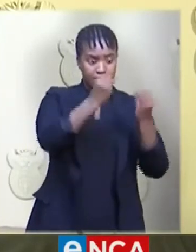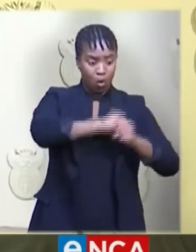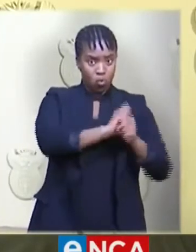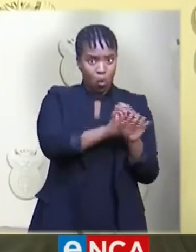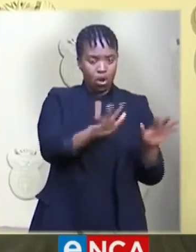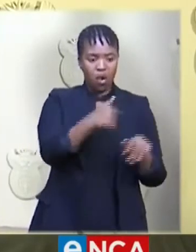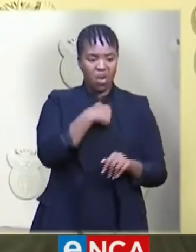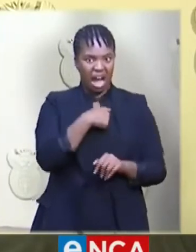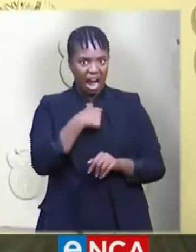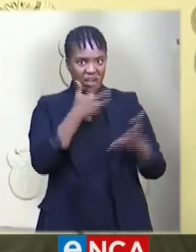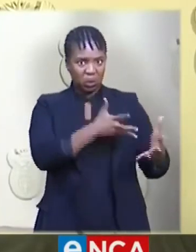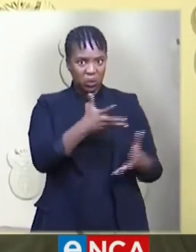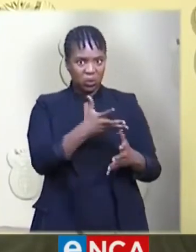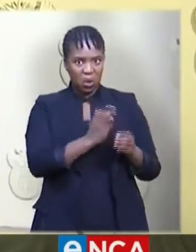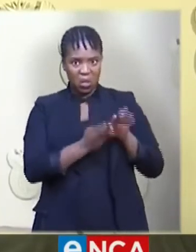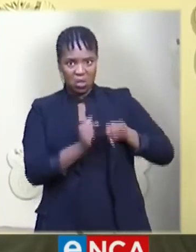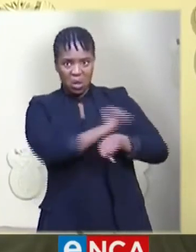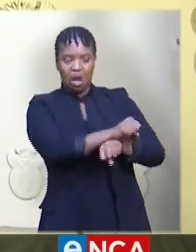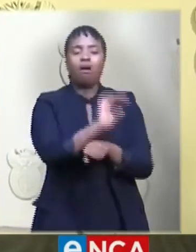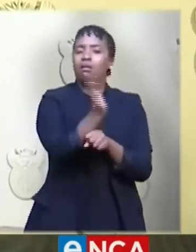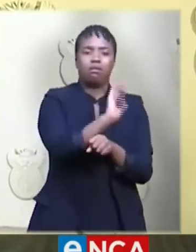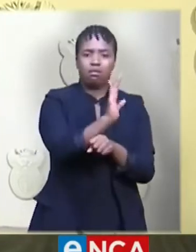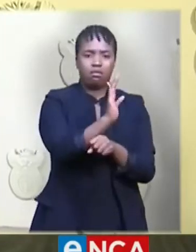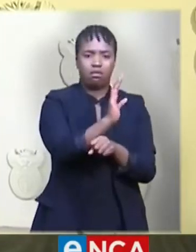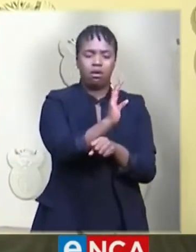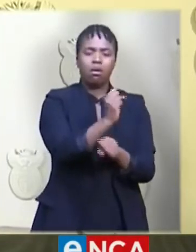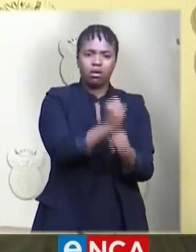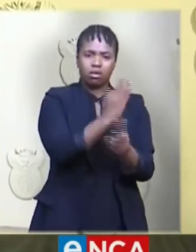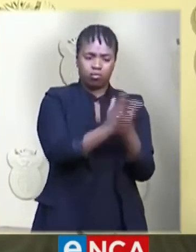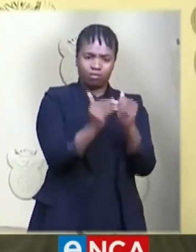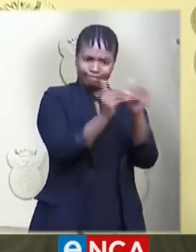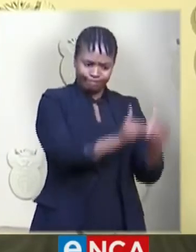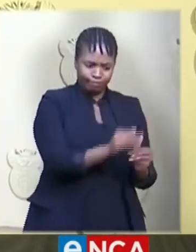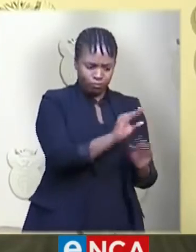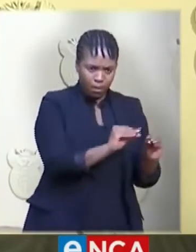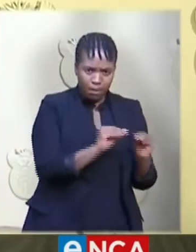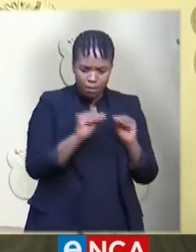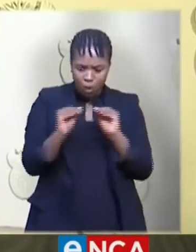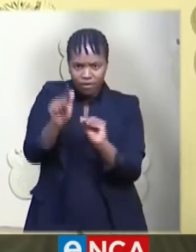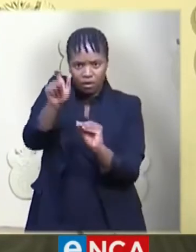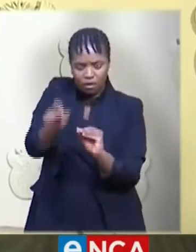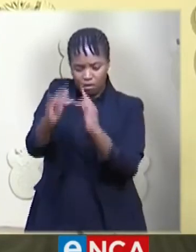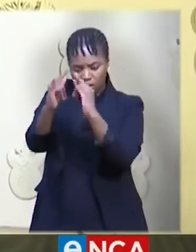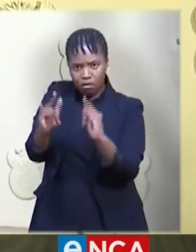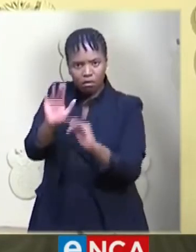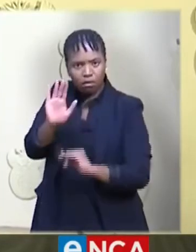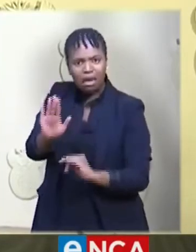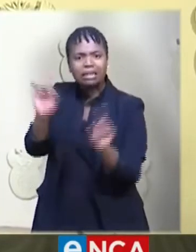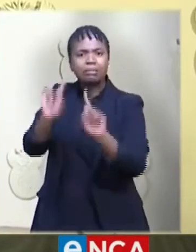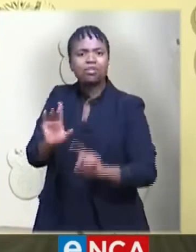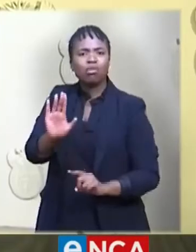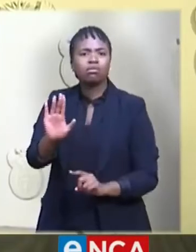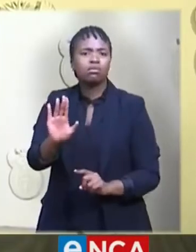ensure that our strategies are effectively coordinated and to ensure that they are informed by comprehensive,